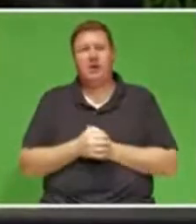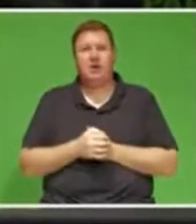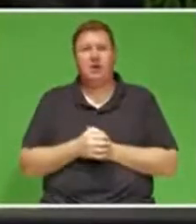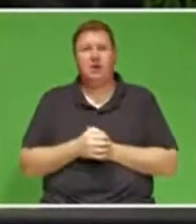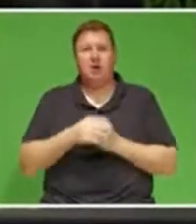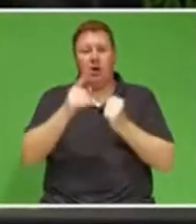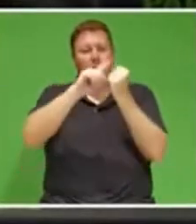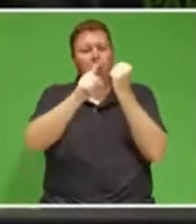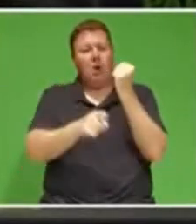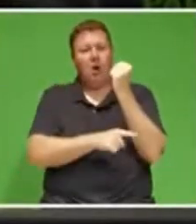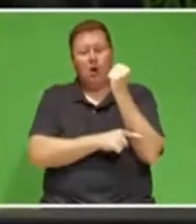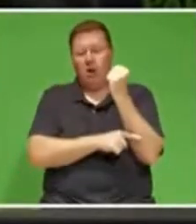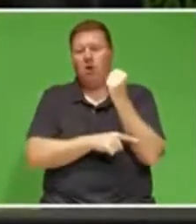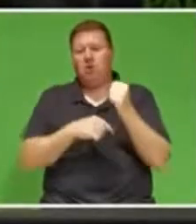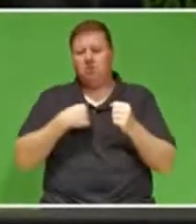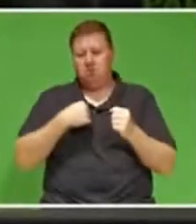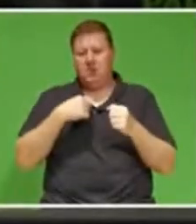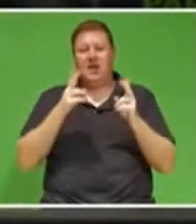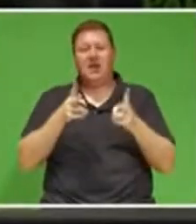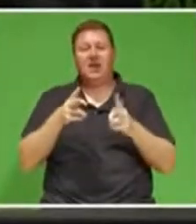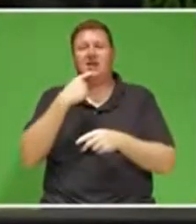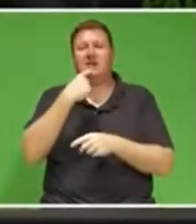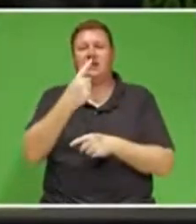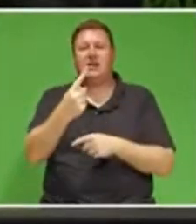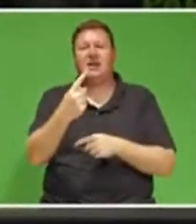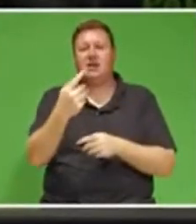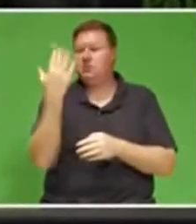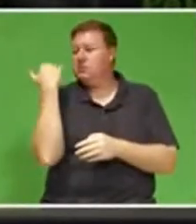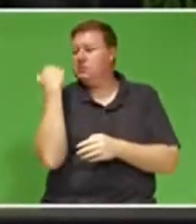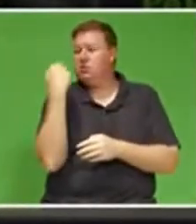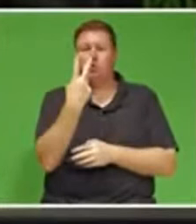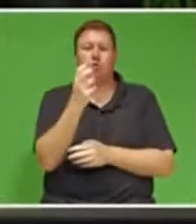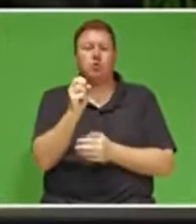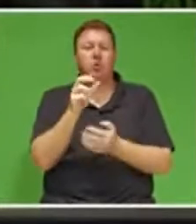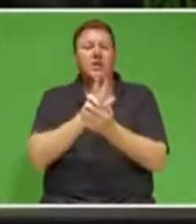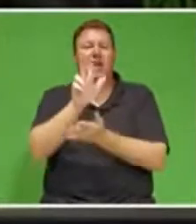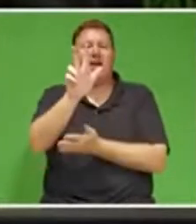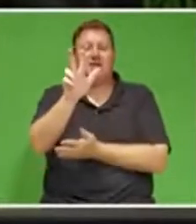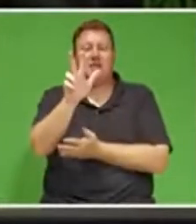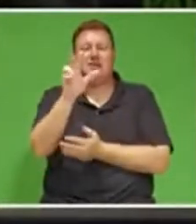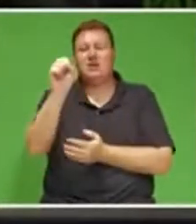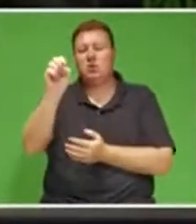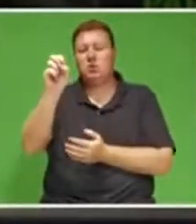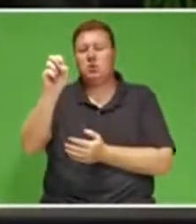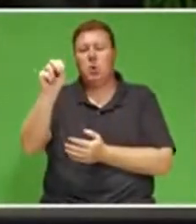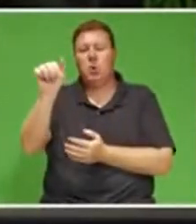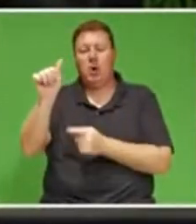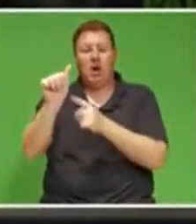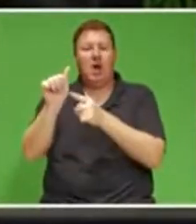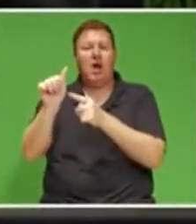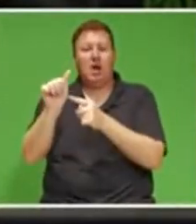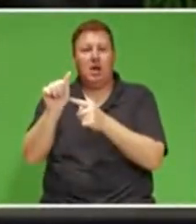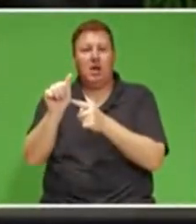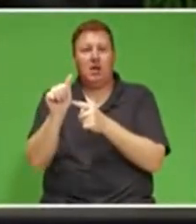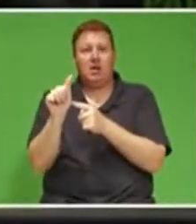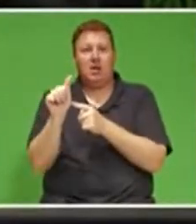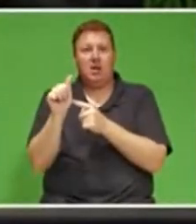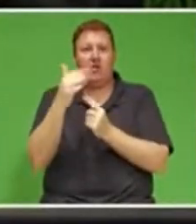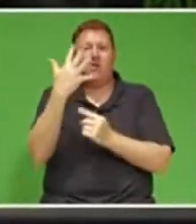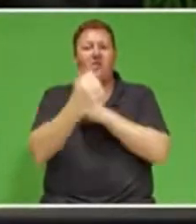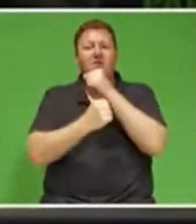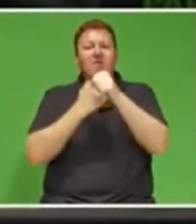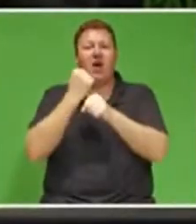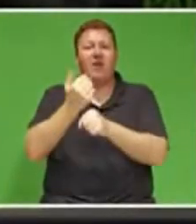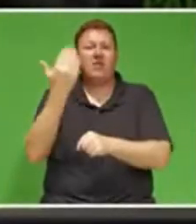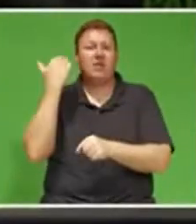me to reiterate what I said in 2018 State of the Nation Address, delivered exactly five years